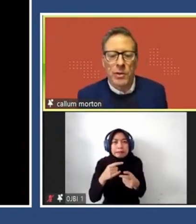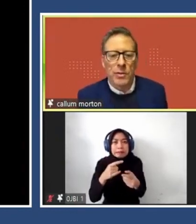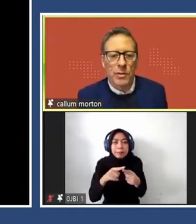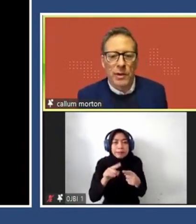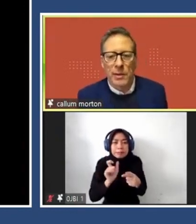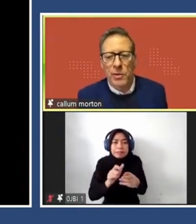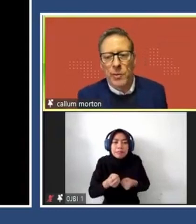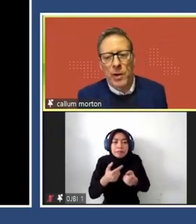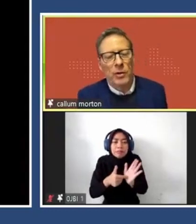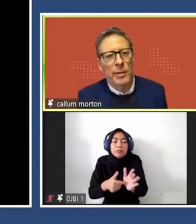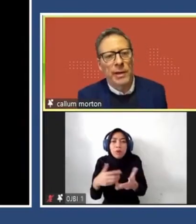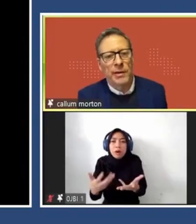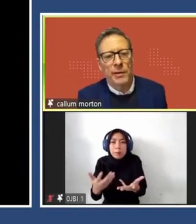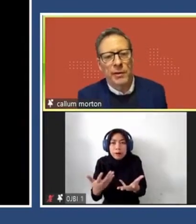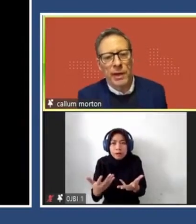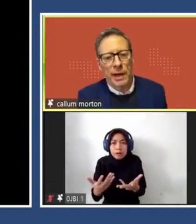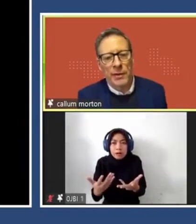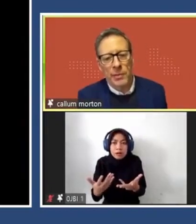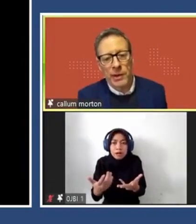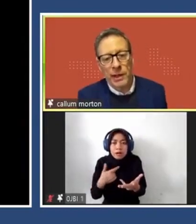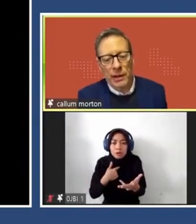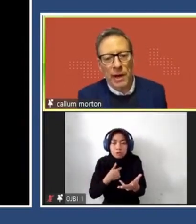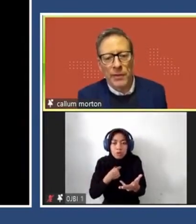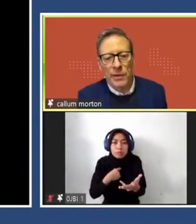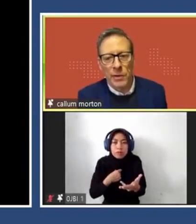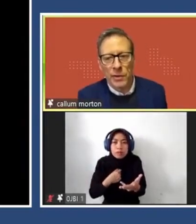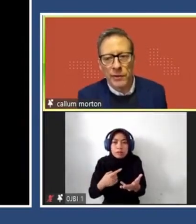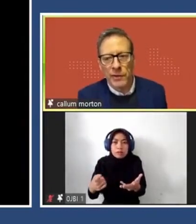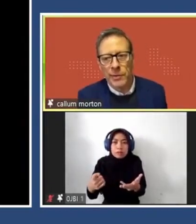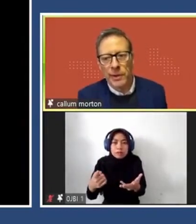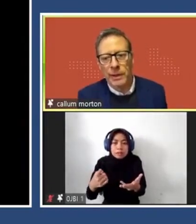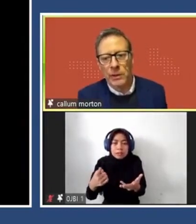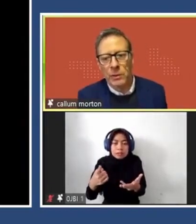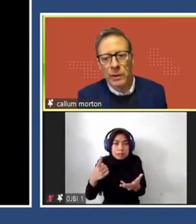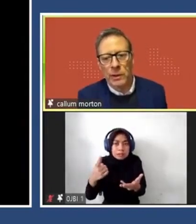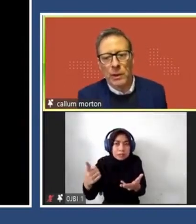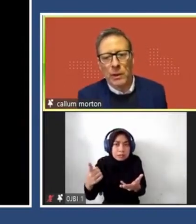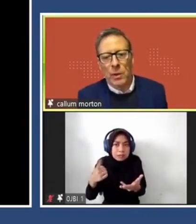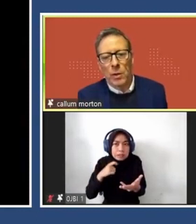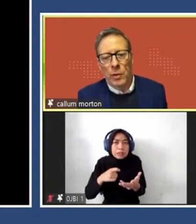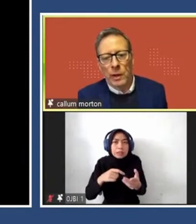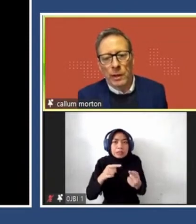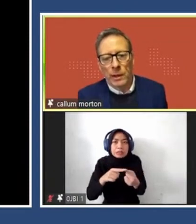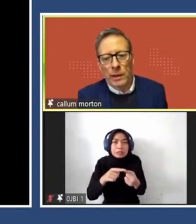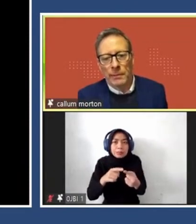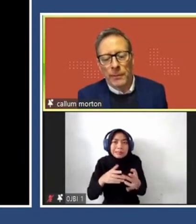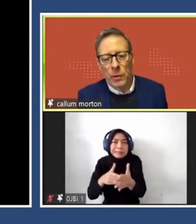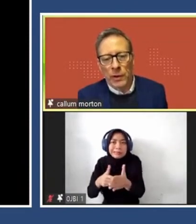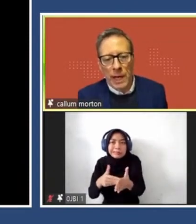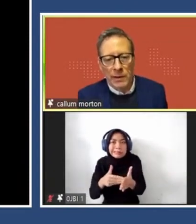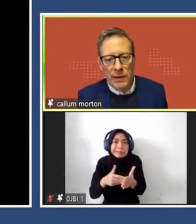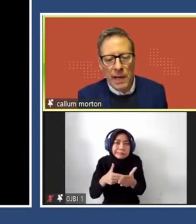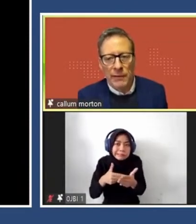question the assumptions we hold about ourselves and others, particularly around this notion of disability. All the